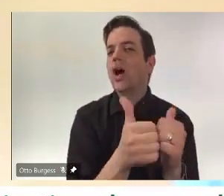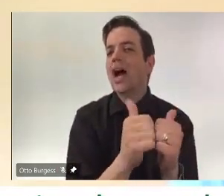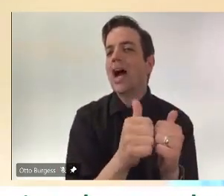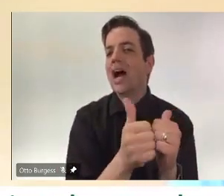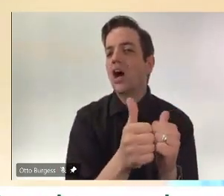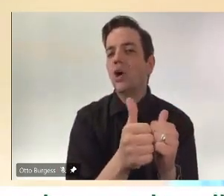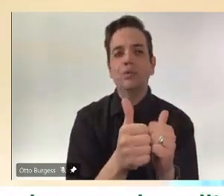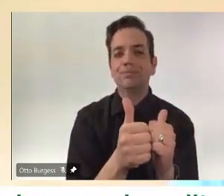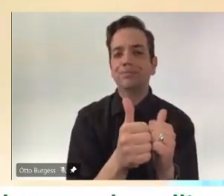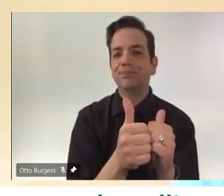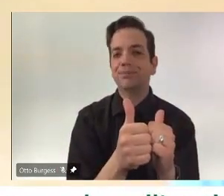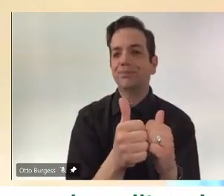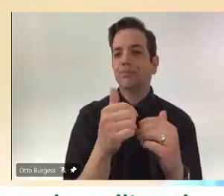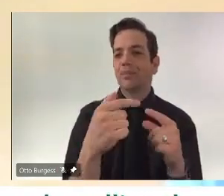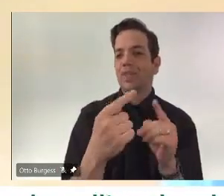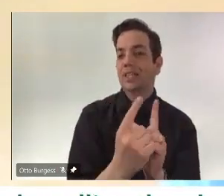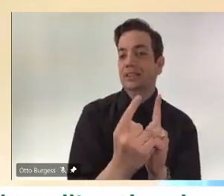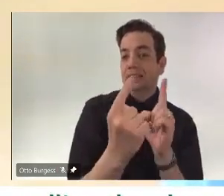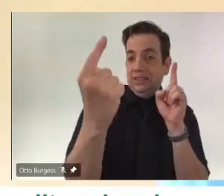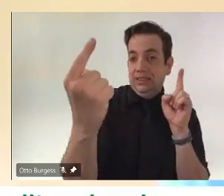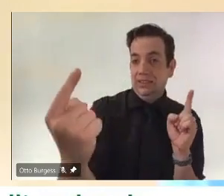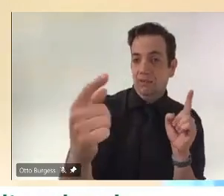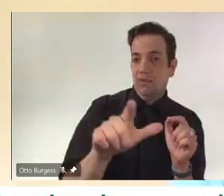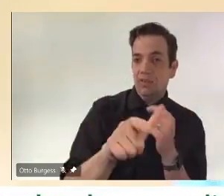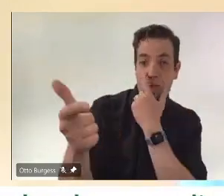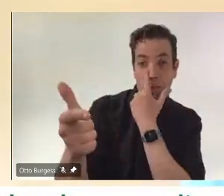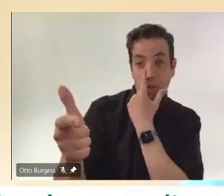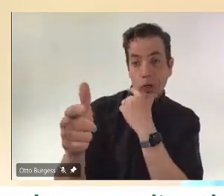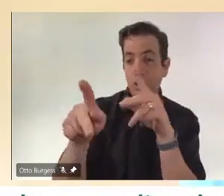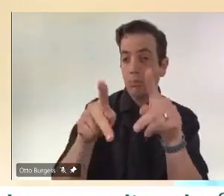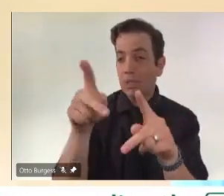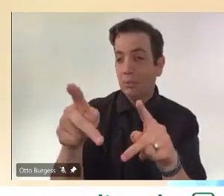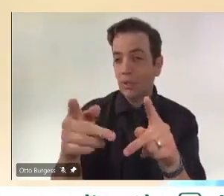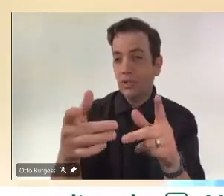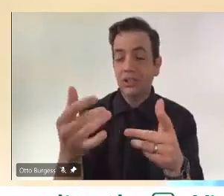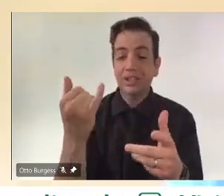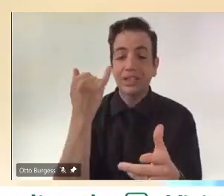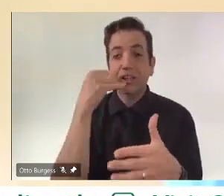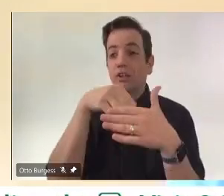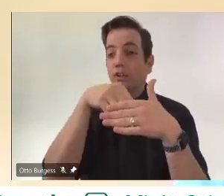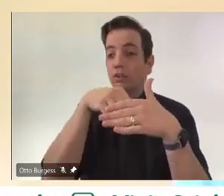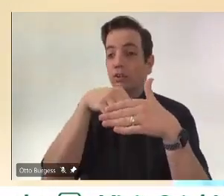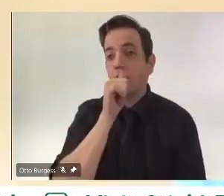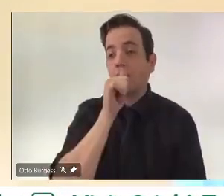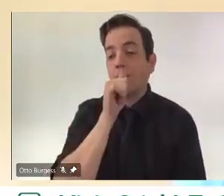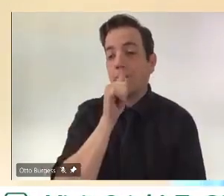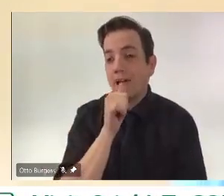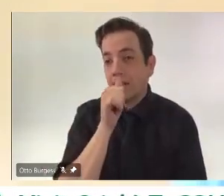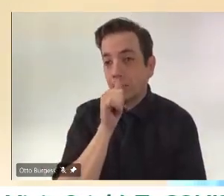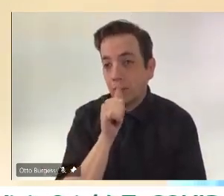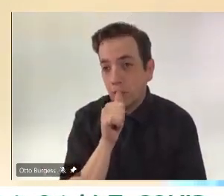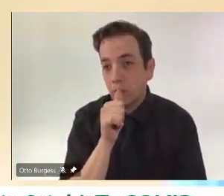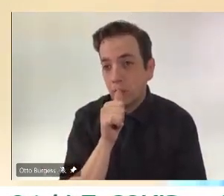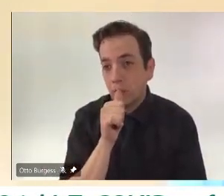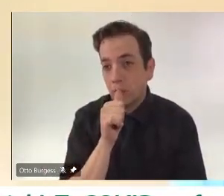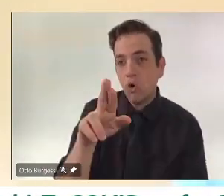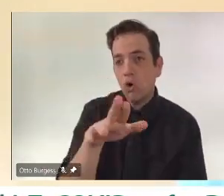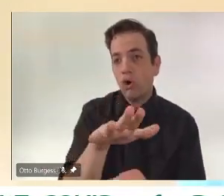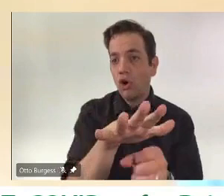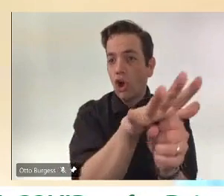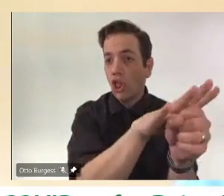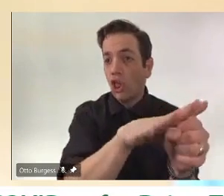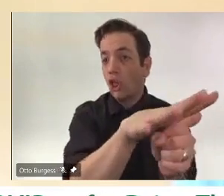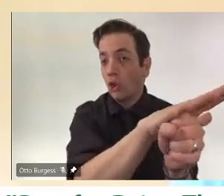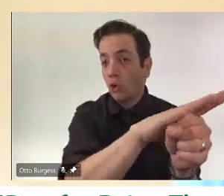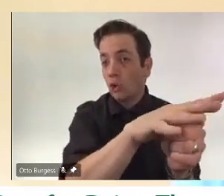when you're in a common indoor area like a washroom or other area, you know, or a local store, know, where your